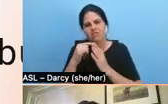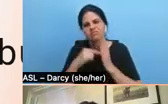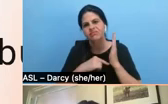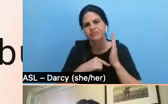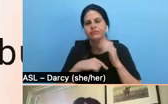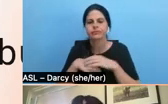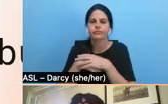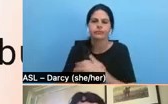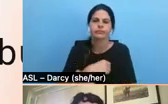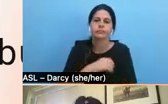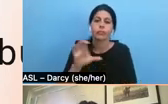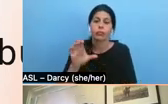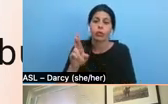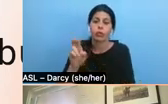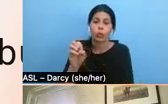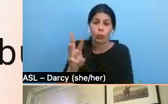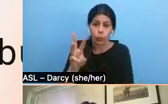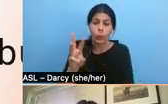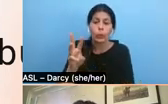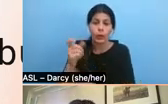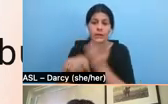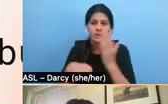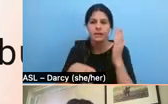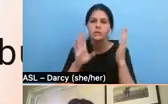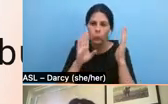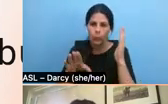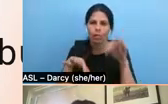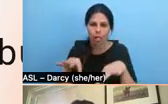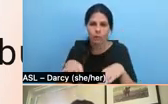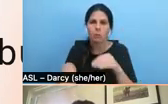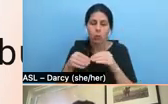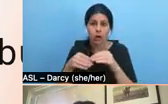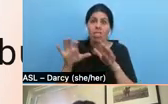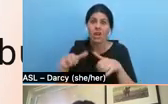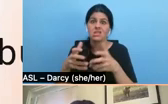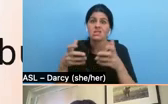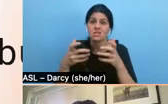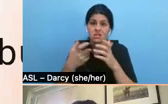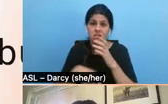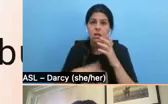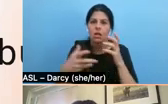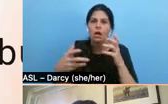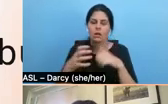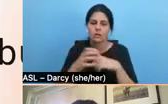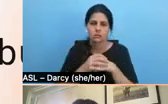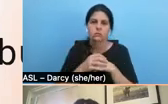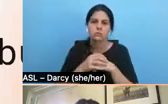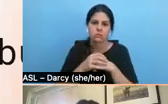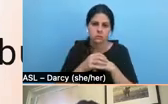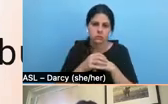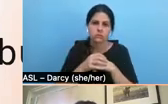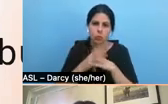expenses, which we'll go over in the next slide. Um, cost take up a lot of the, uh, budget,